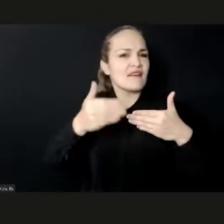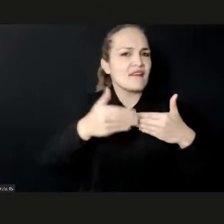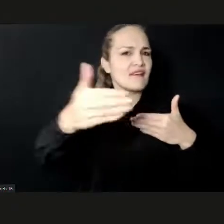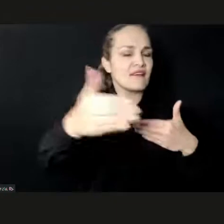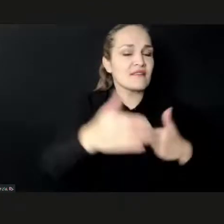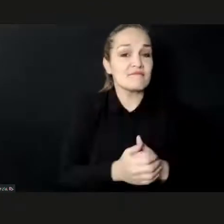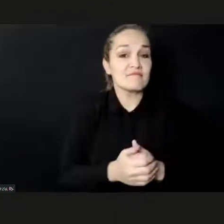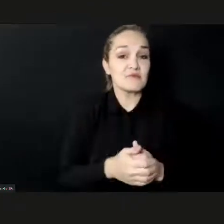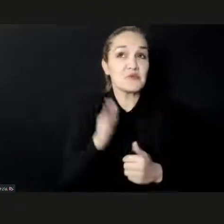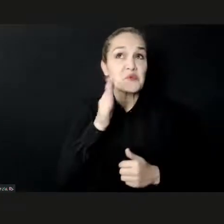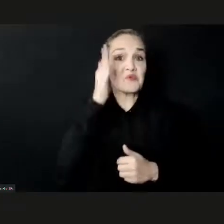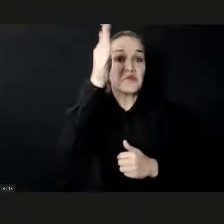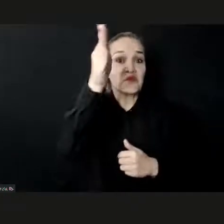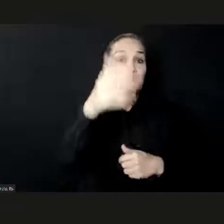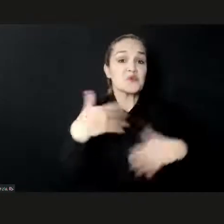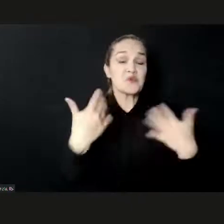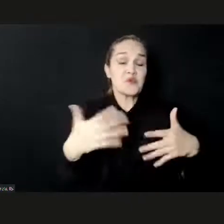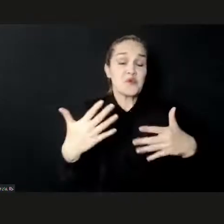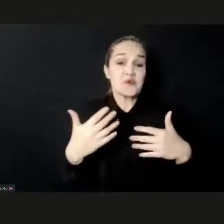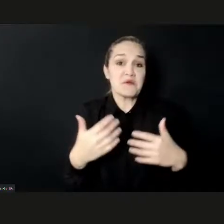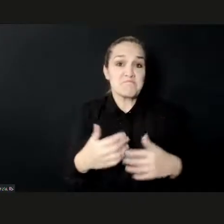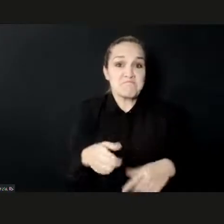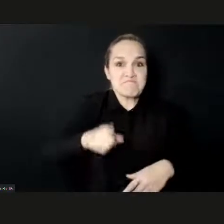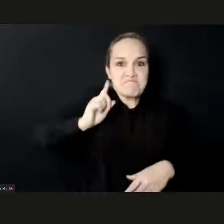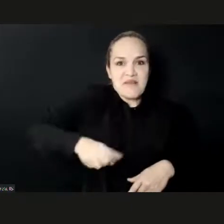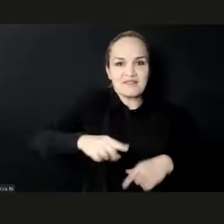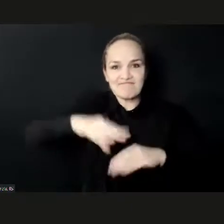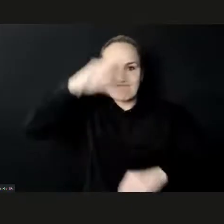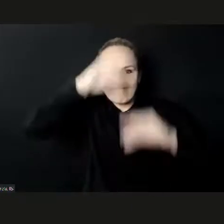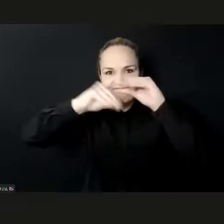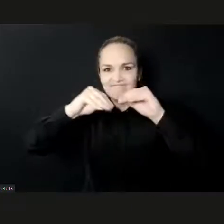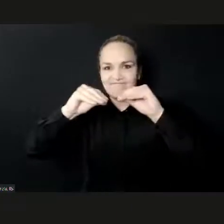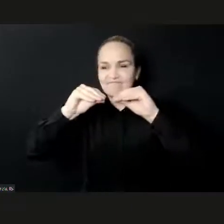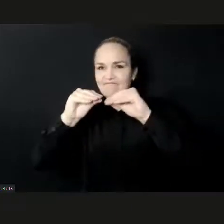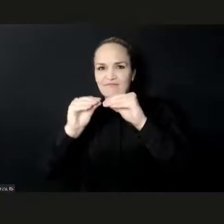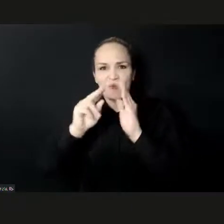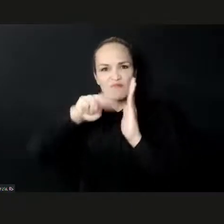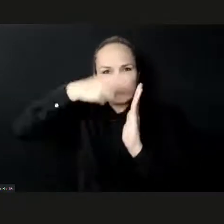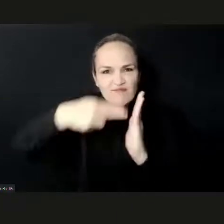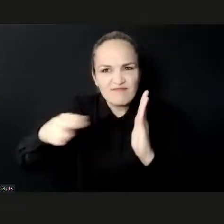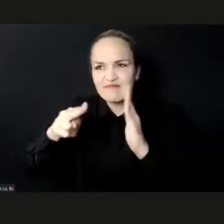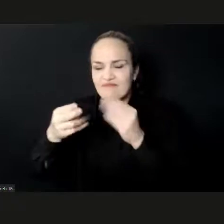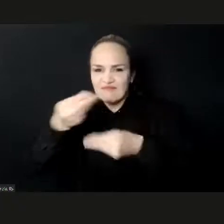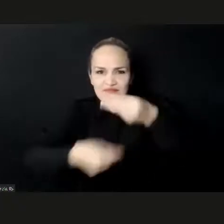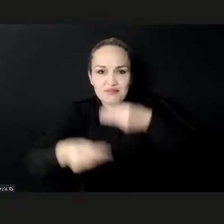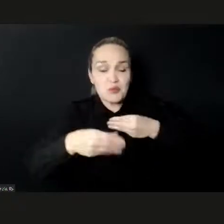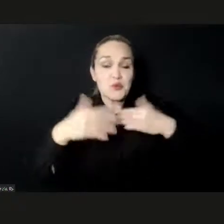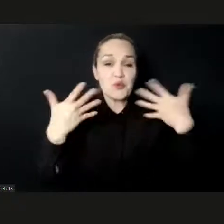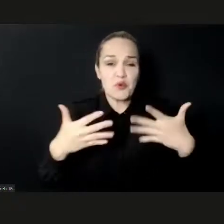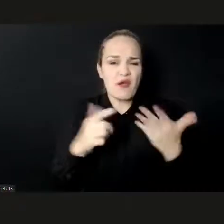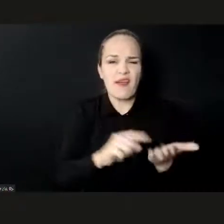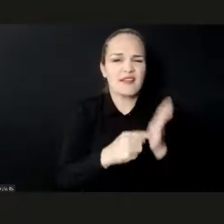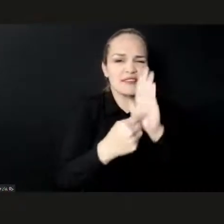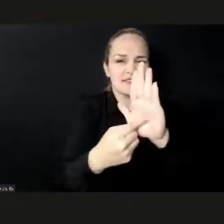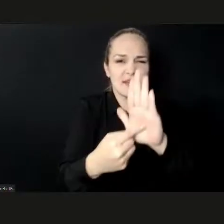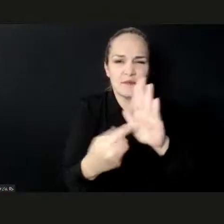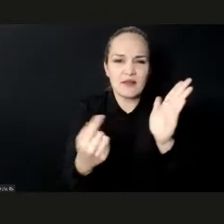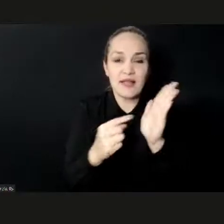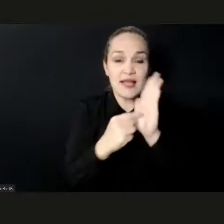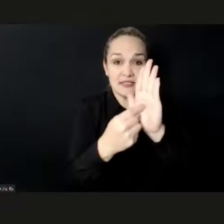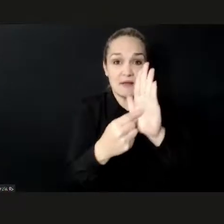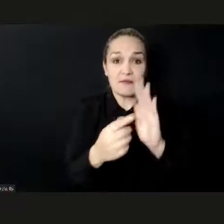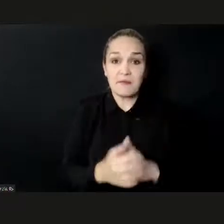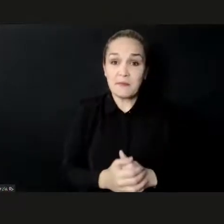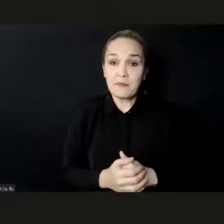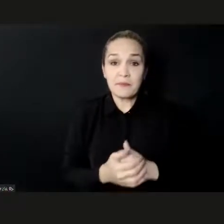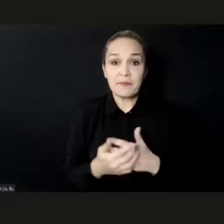you a few examples, or actually in this case it's just one example, but there are many countries that could be listed. But I picked